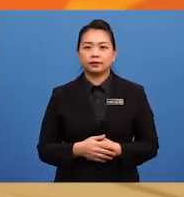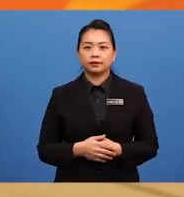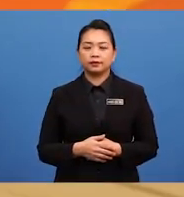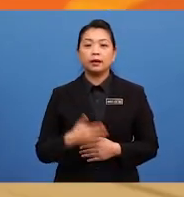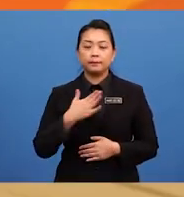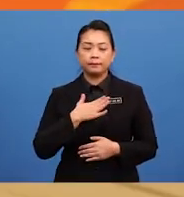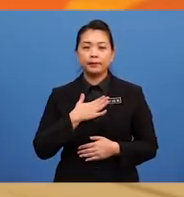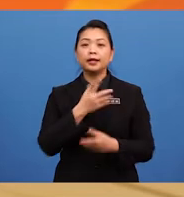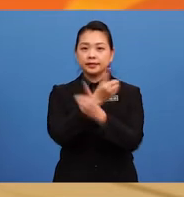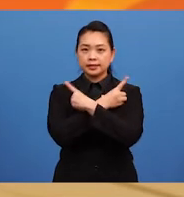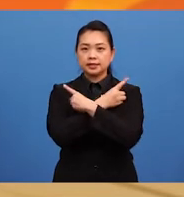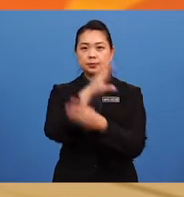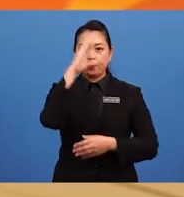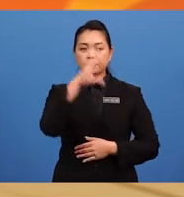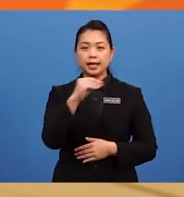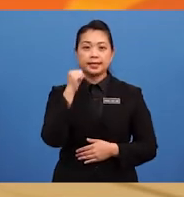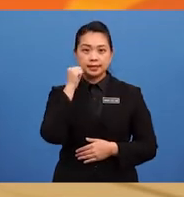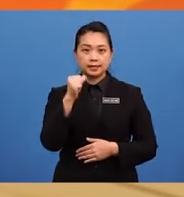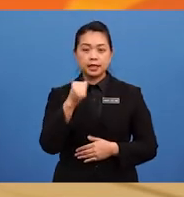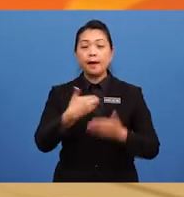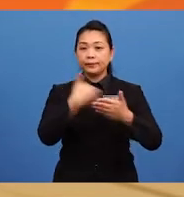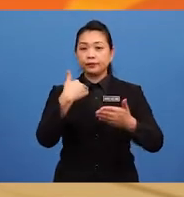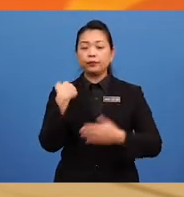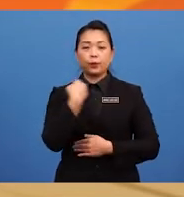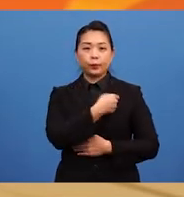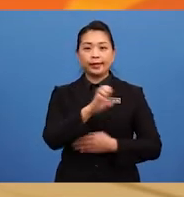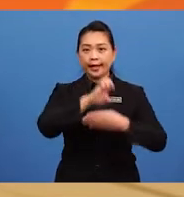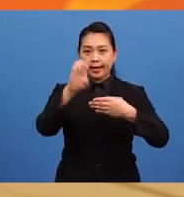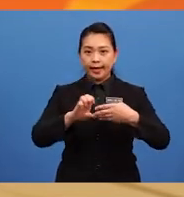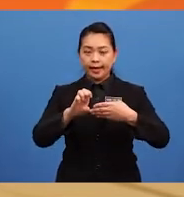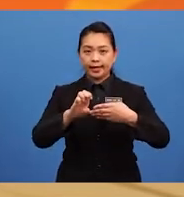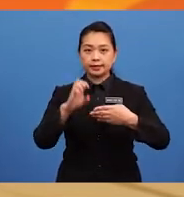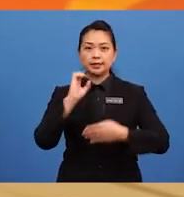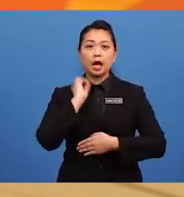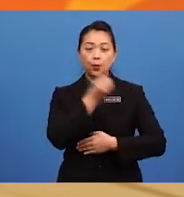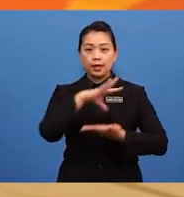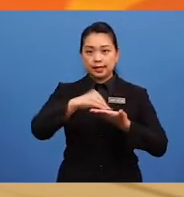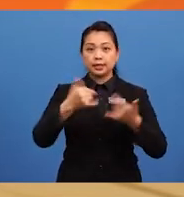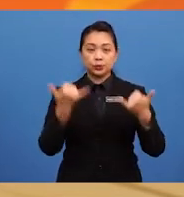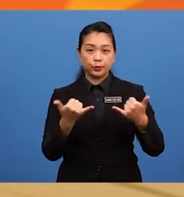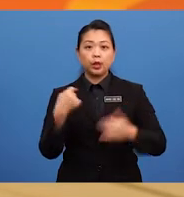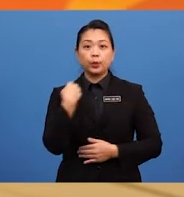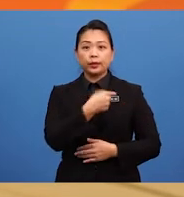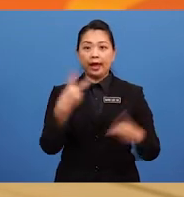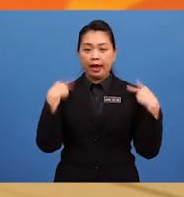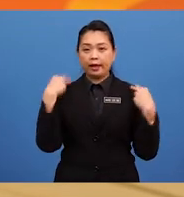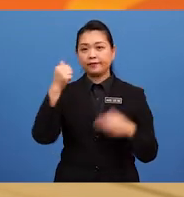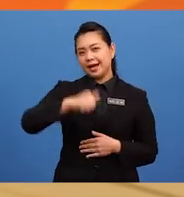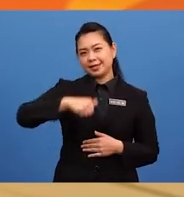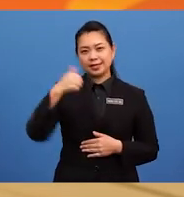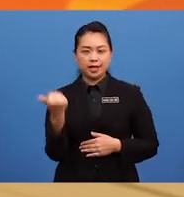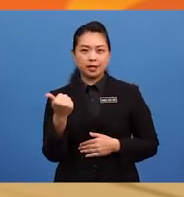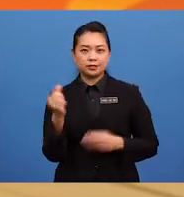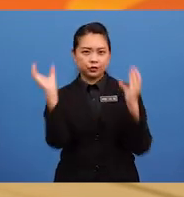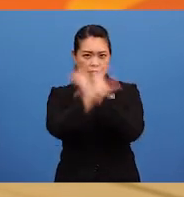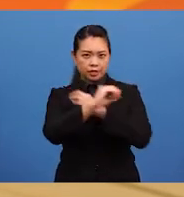My dear boys and girls, before we end our episode for today, we have another challenge for